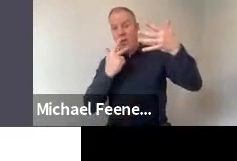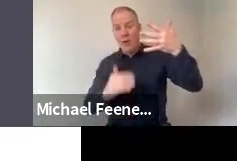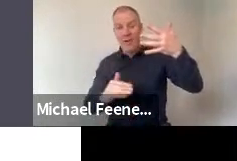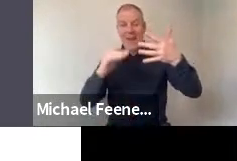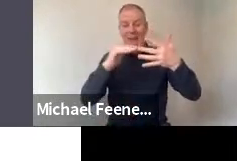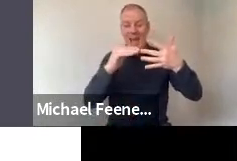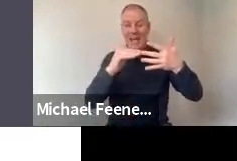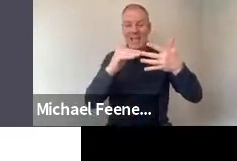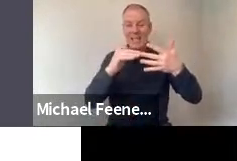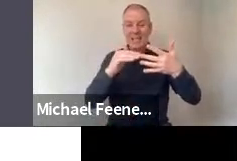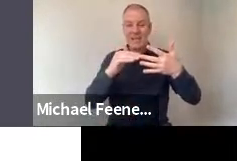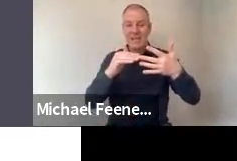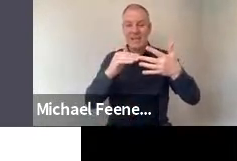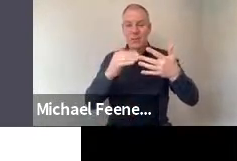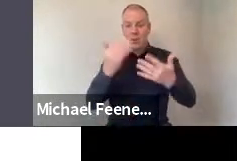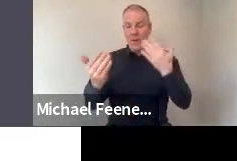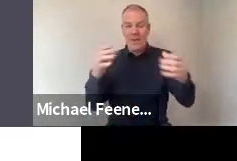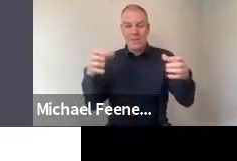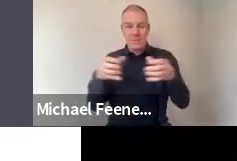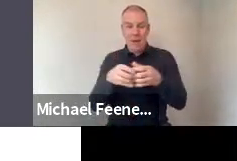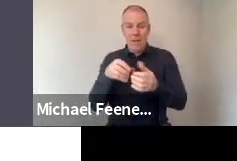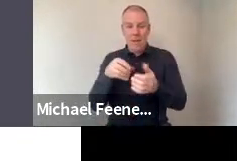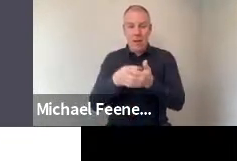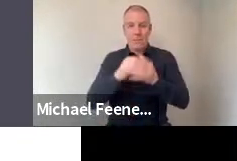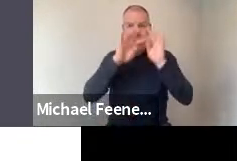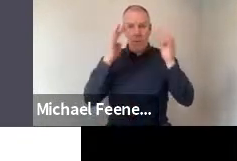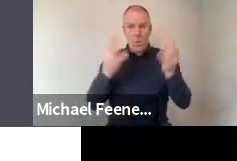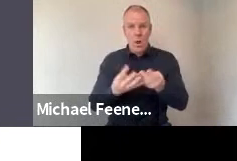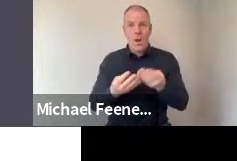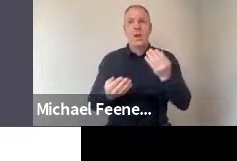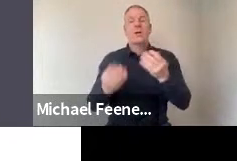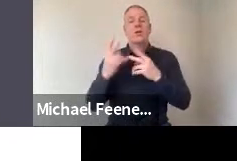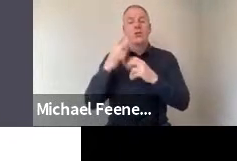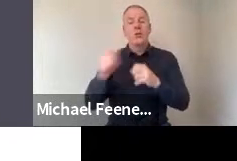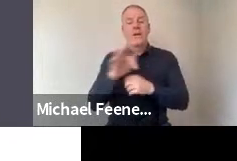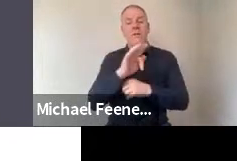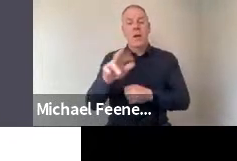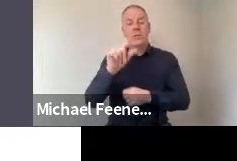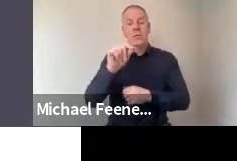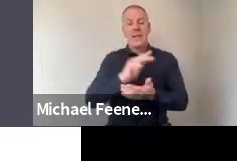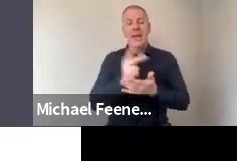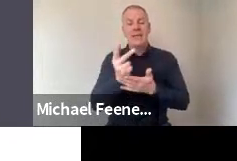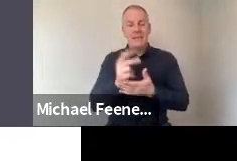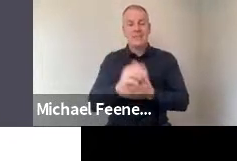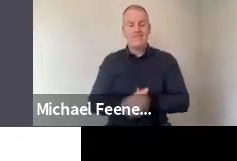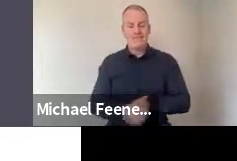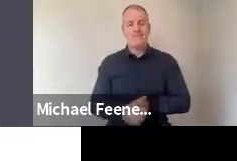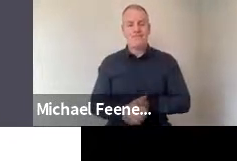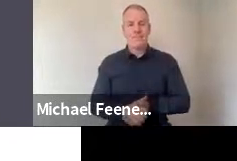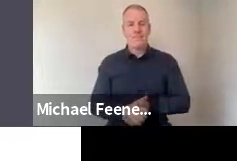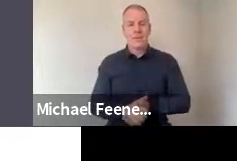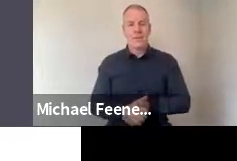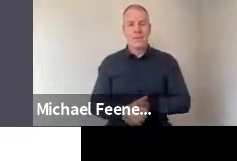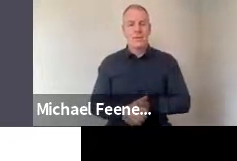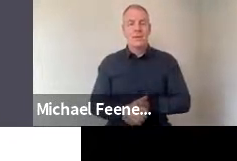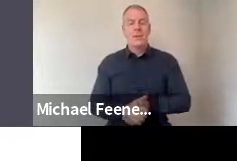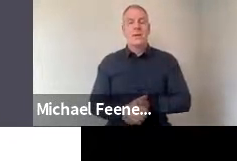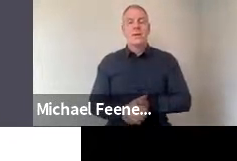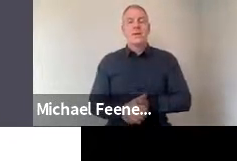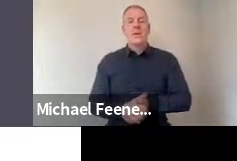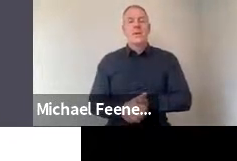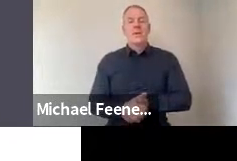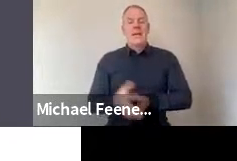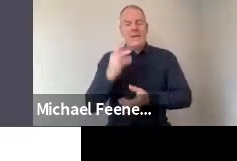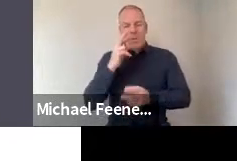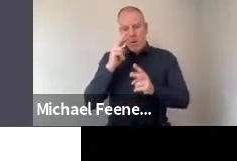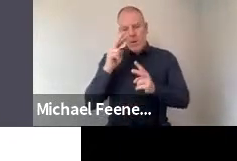from around the world that were surveyed in 2018. We found that if we're looking at the kind of weaker